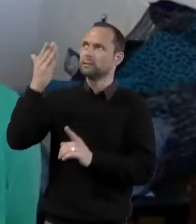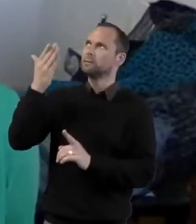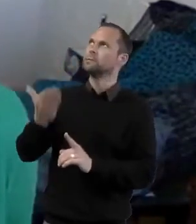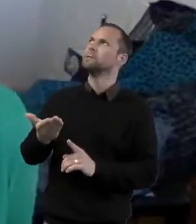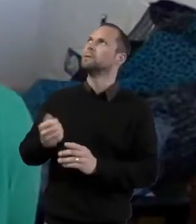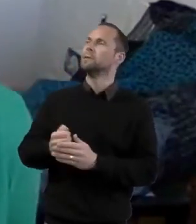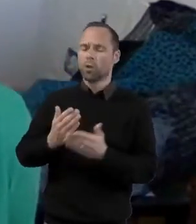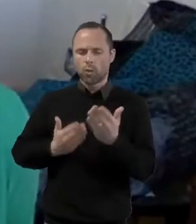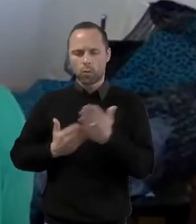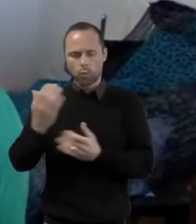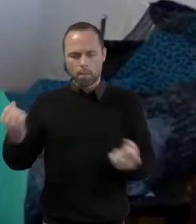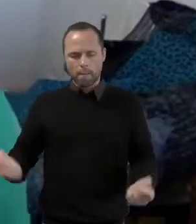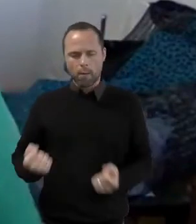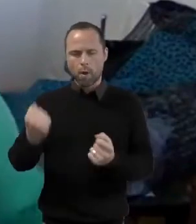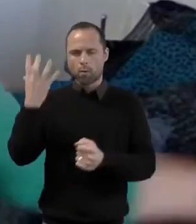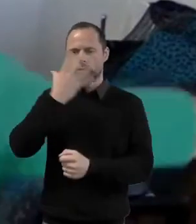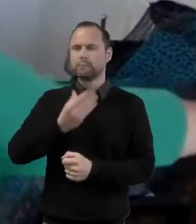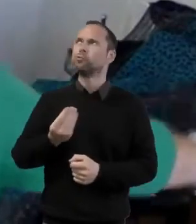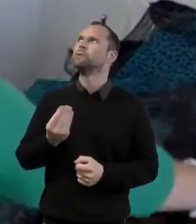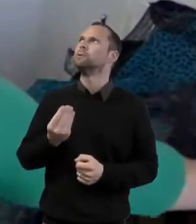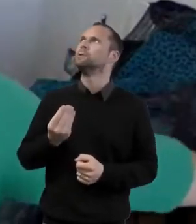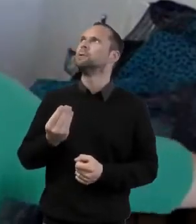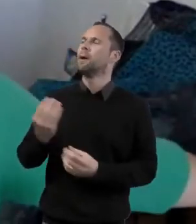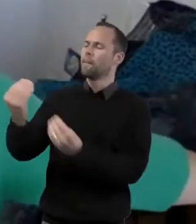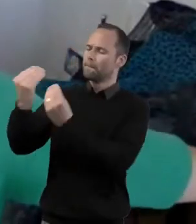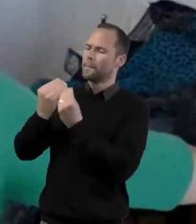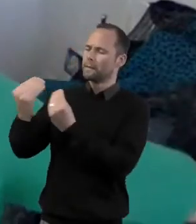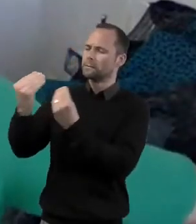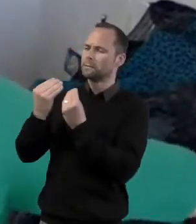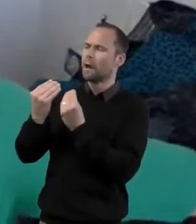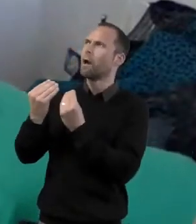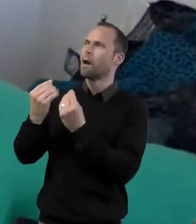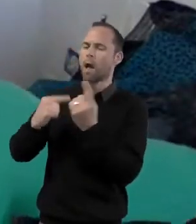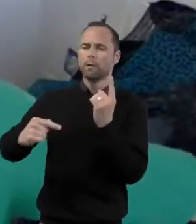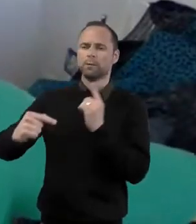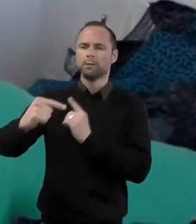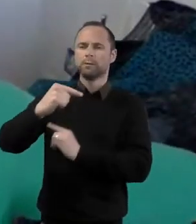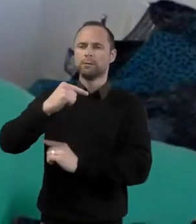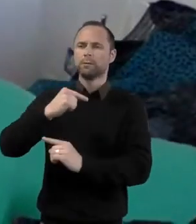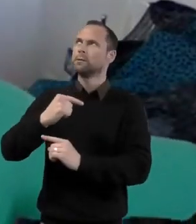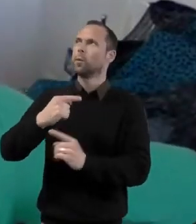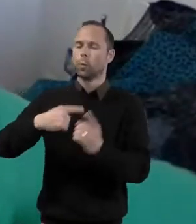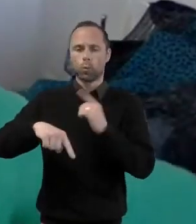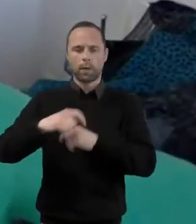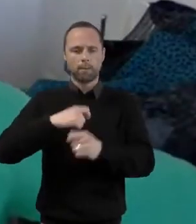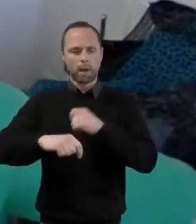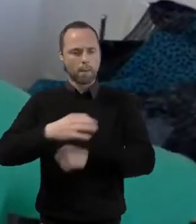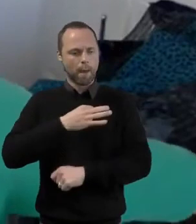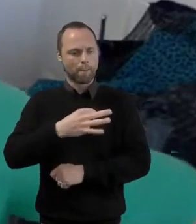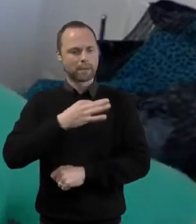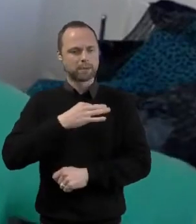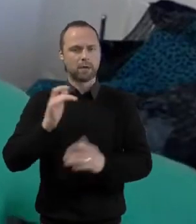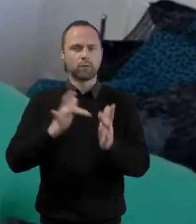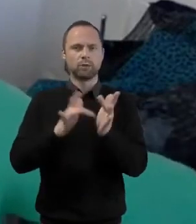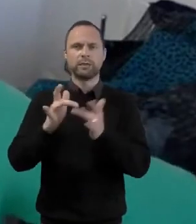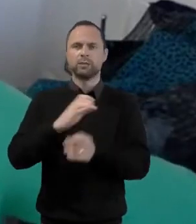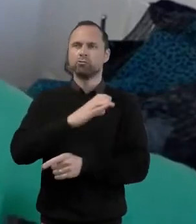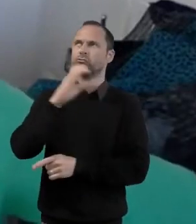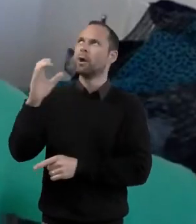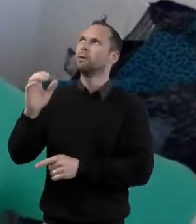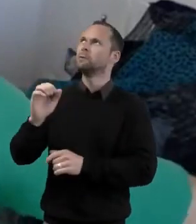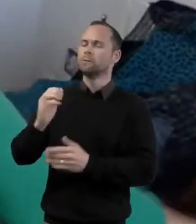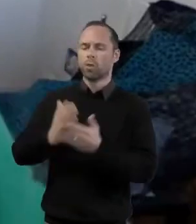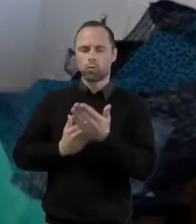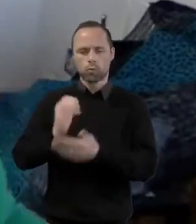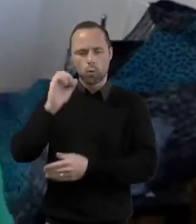the power of the Spirit, minister and be your ambassadors. In Jesus name for your glory.